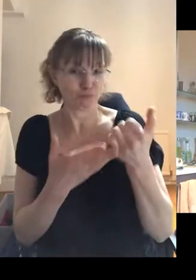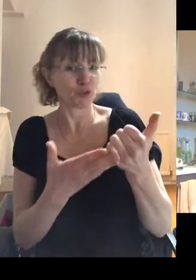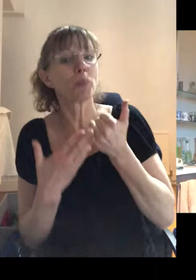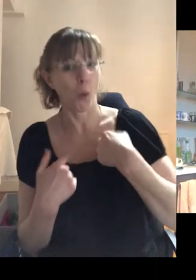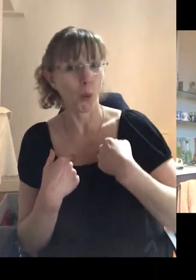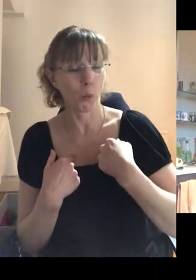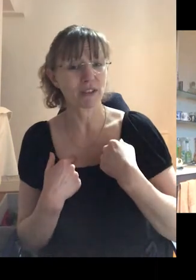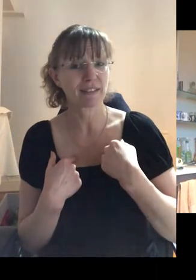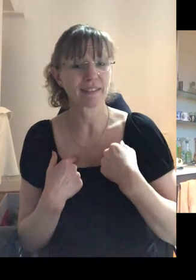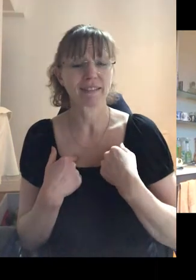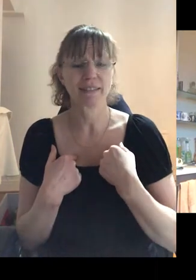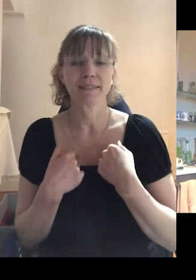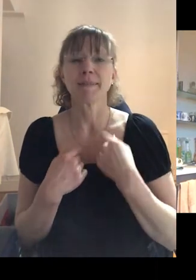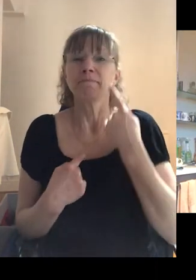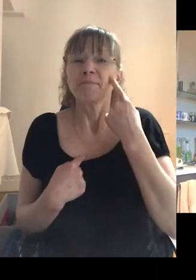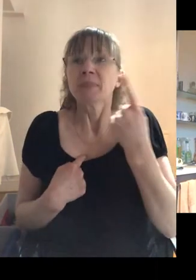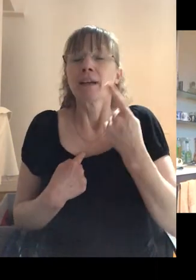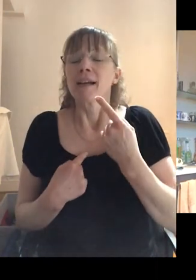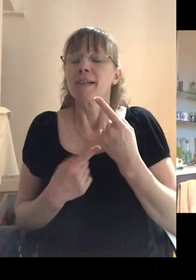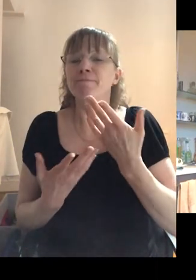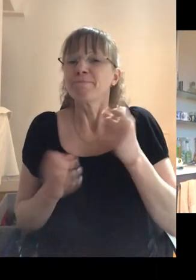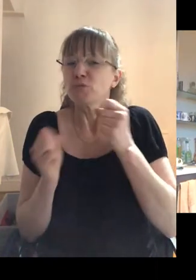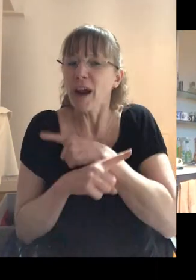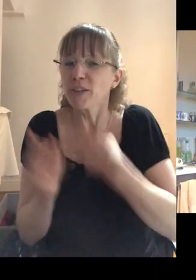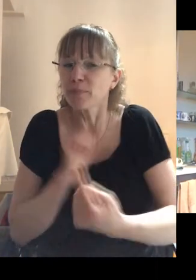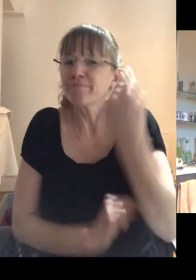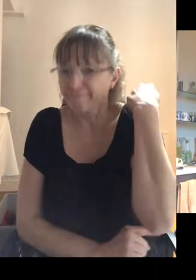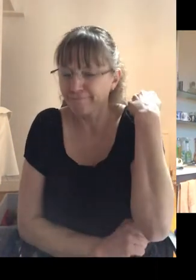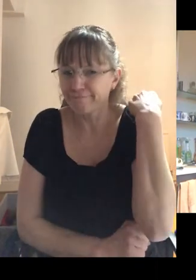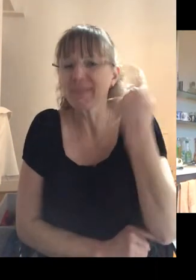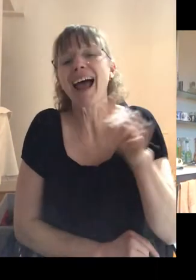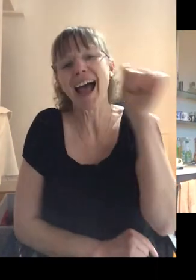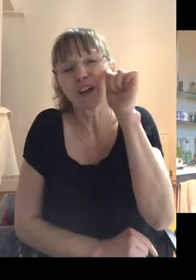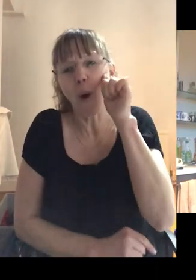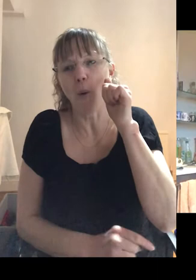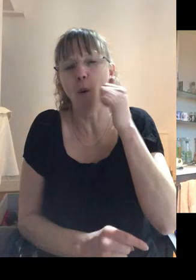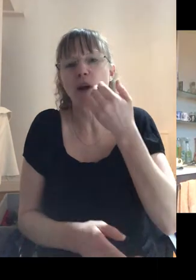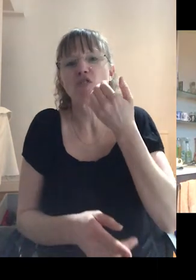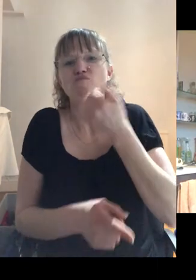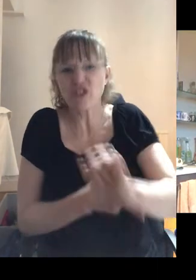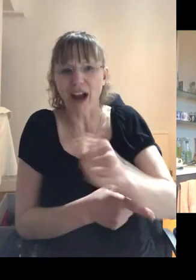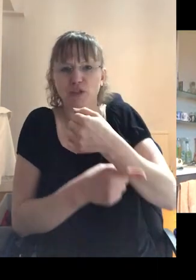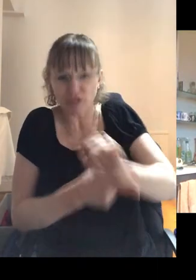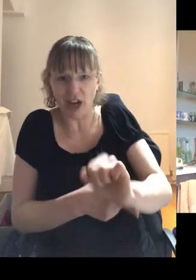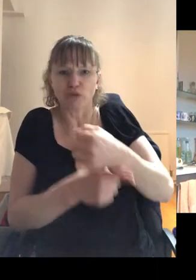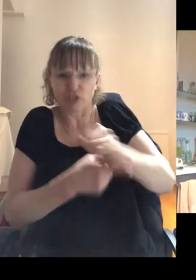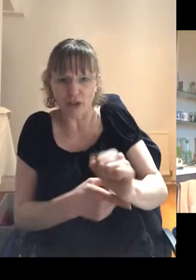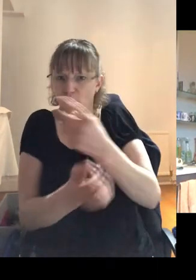supported me. Uh, and I think it's quite unusual for that time. I mean, I know the level of rejection there was for people.